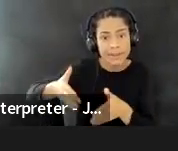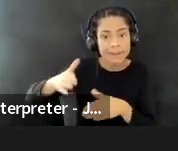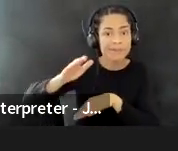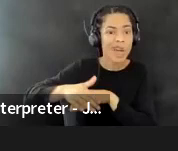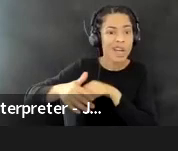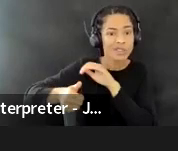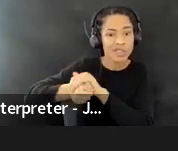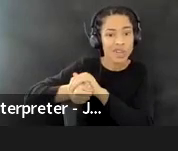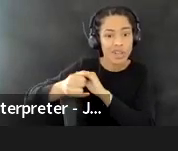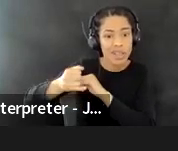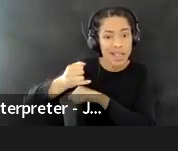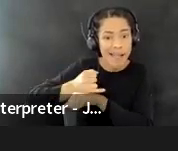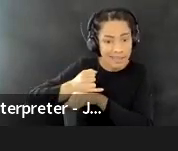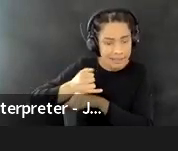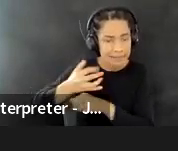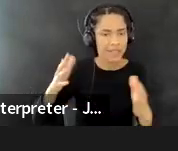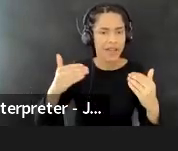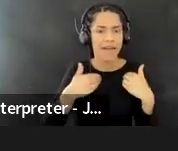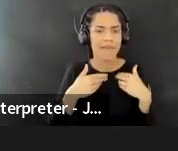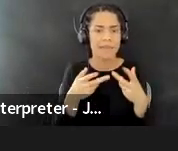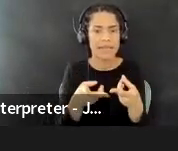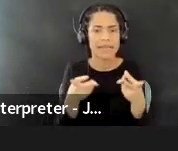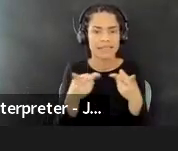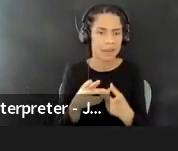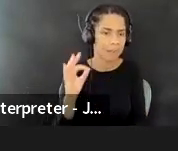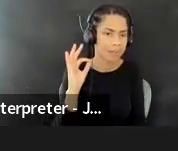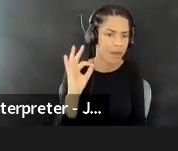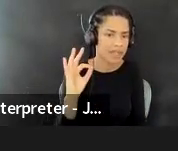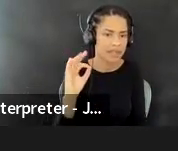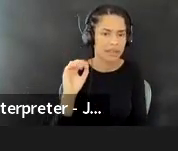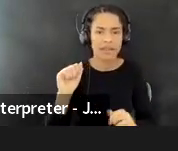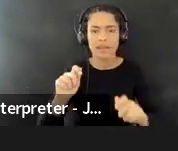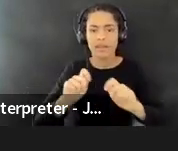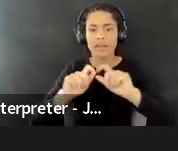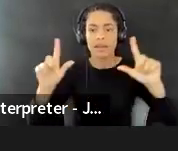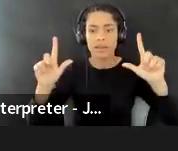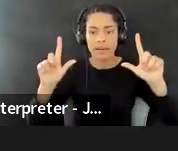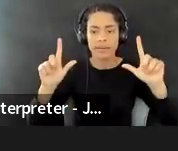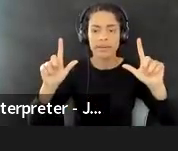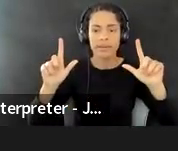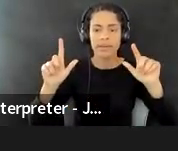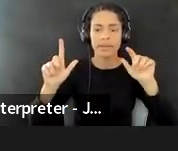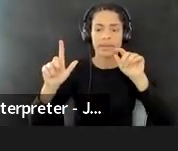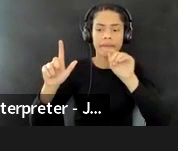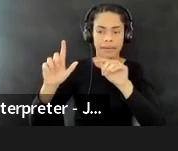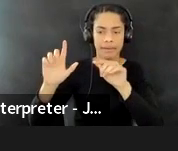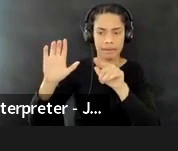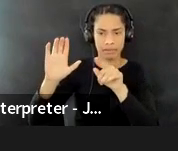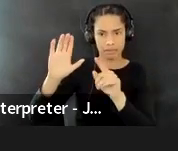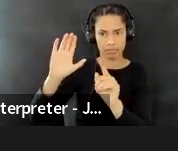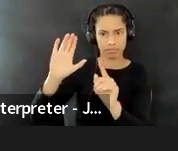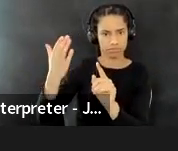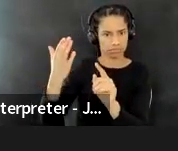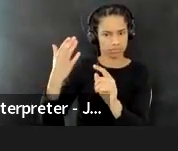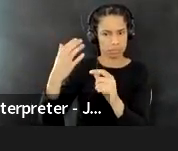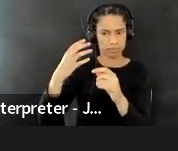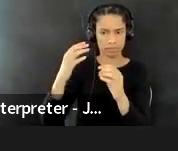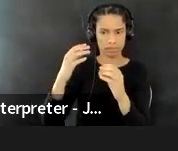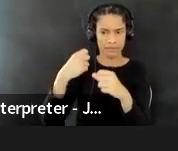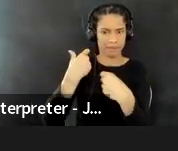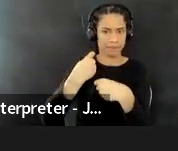there's a place that they can go and it's robust. And it also feels like it's, um, uh, created with immense care and